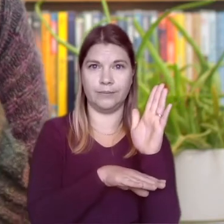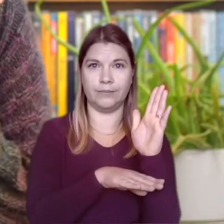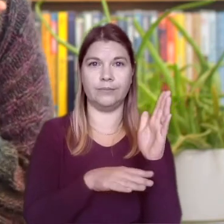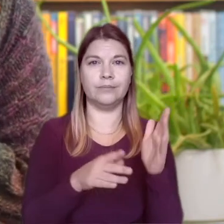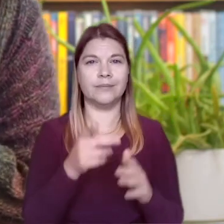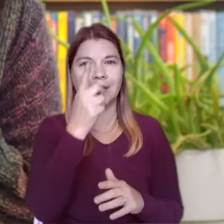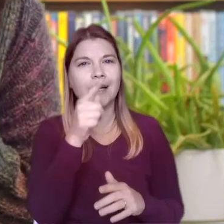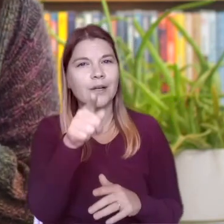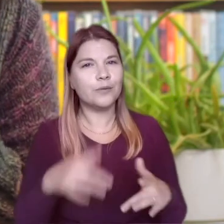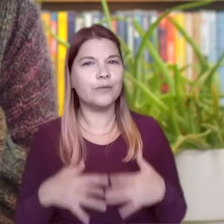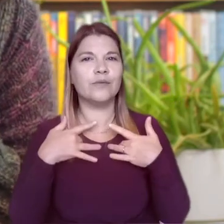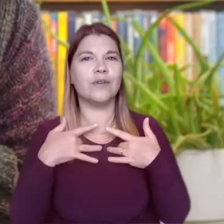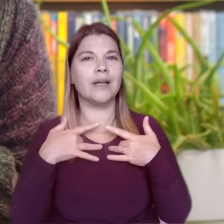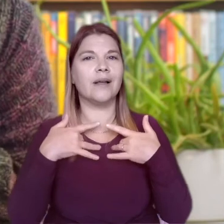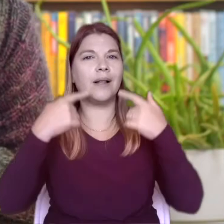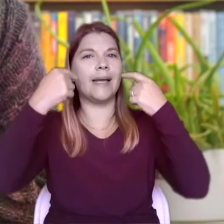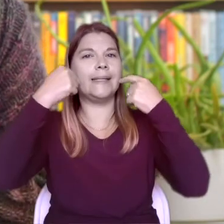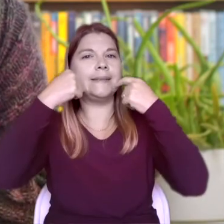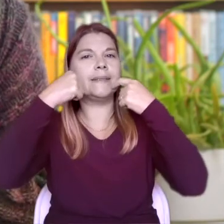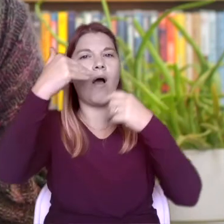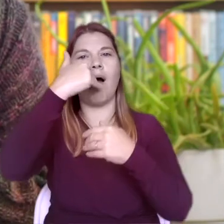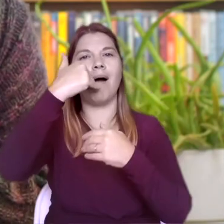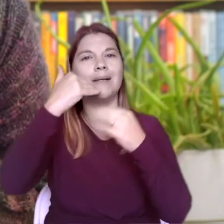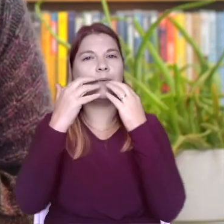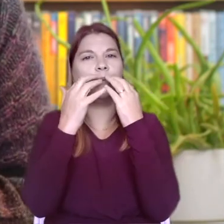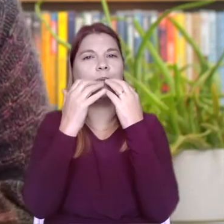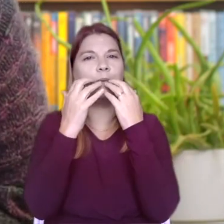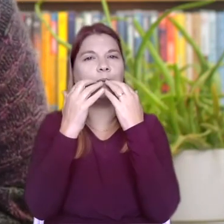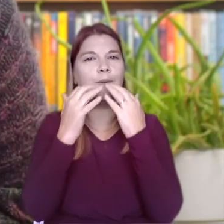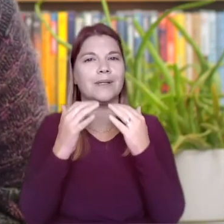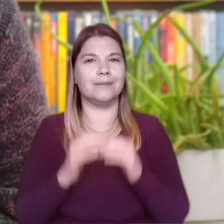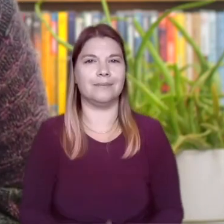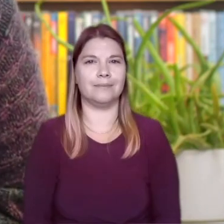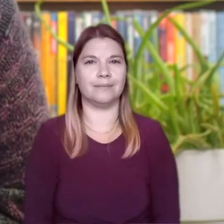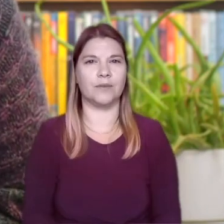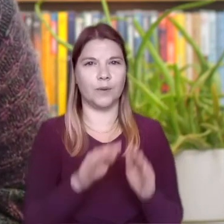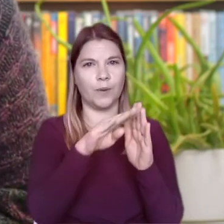can you feel the vibrations on the inside of your lips? ooh